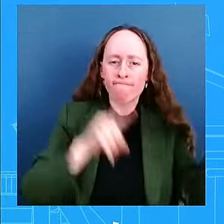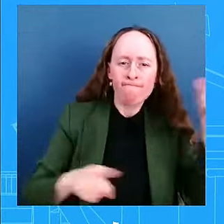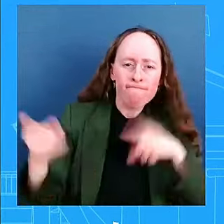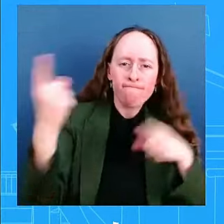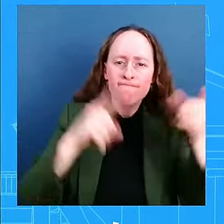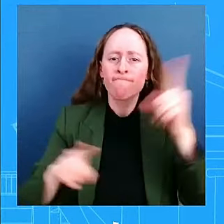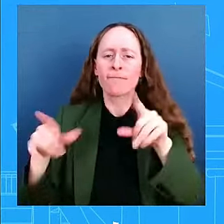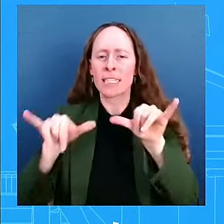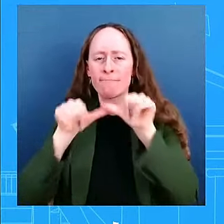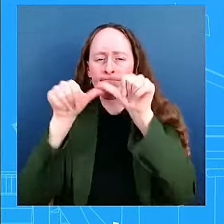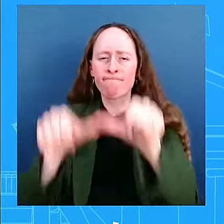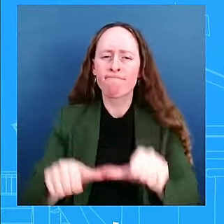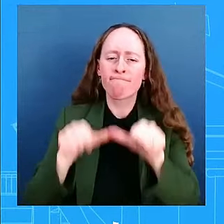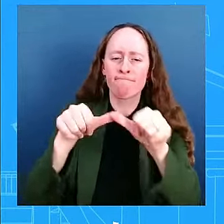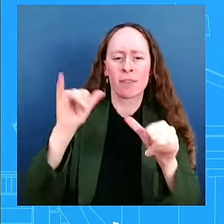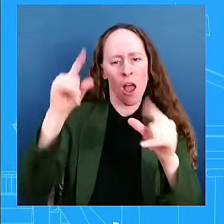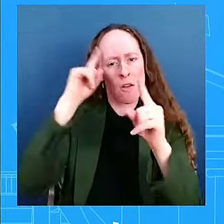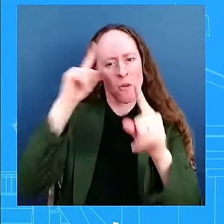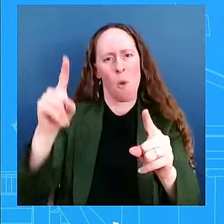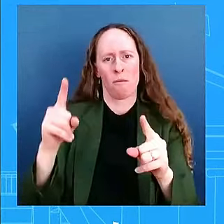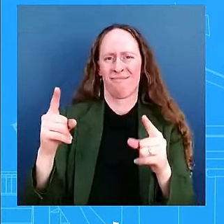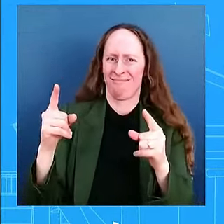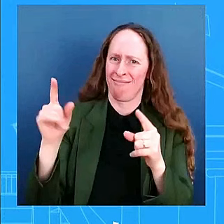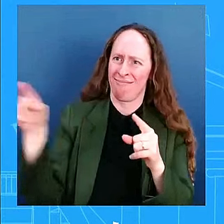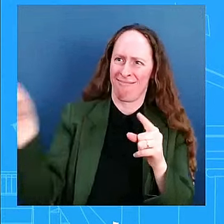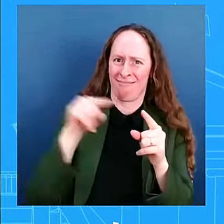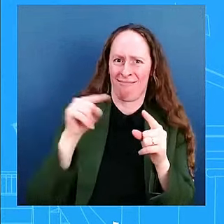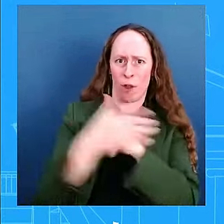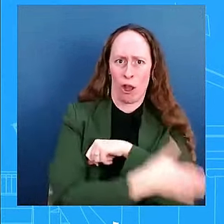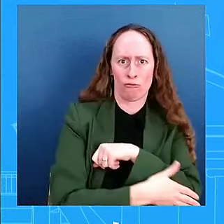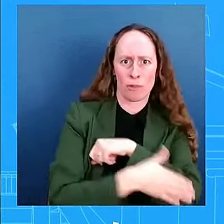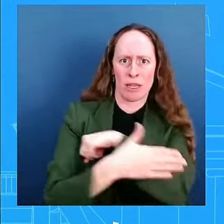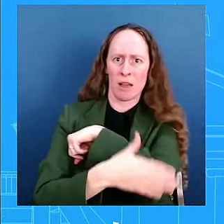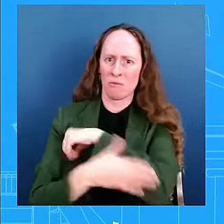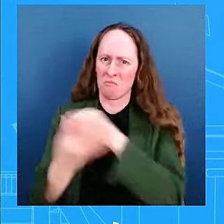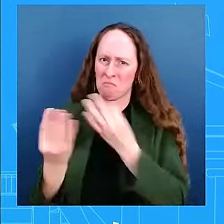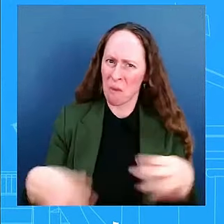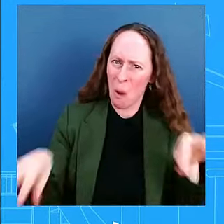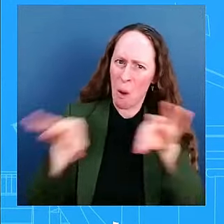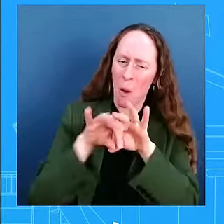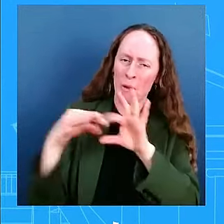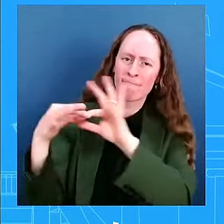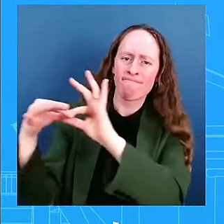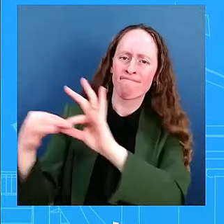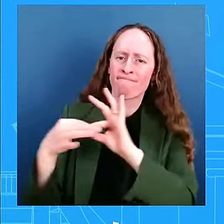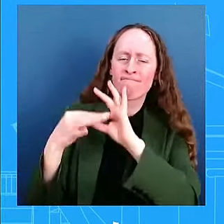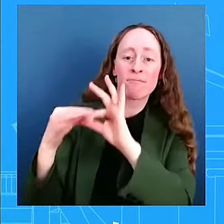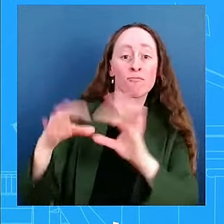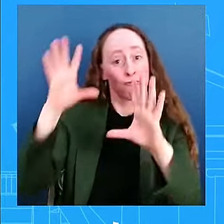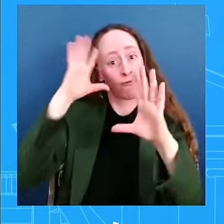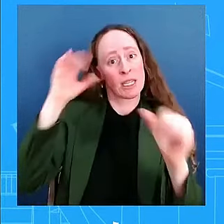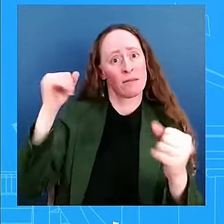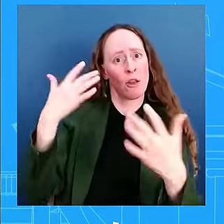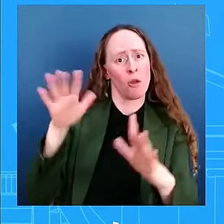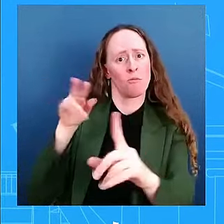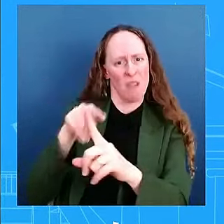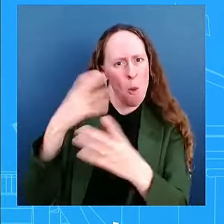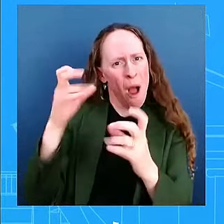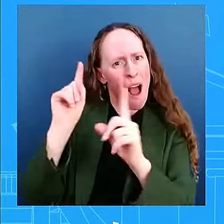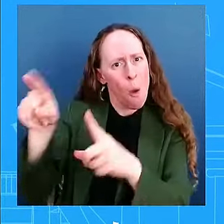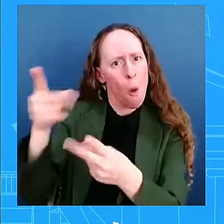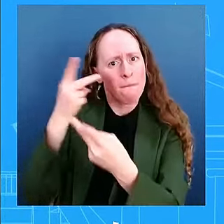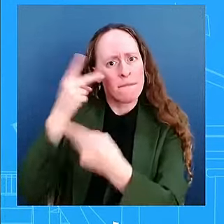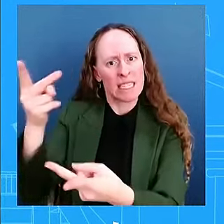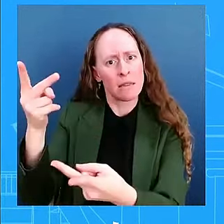uh, I think that's important to note. Uh, and the President, as I stated at the top, he wanted to make this trip. This is a trip that he wanted to do, uh, thank,